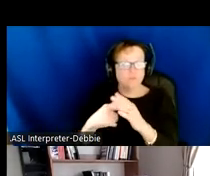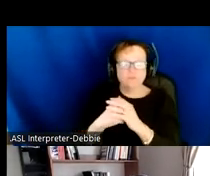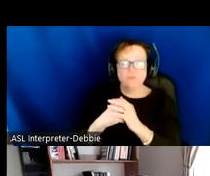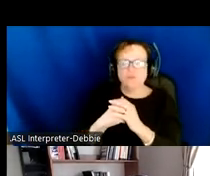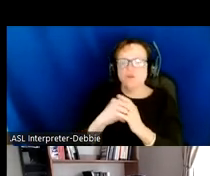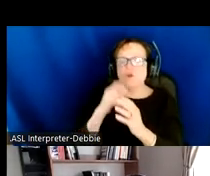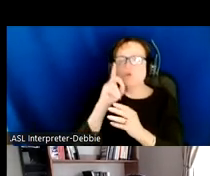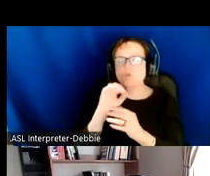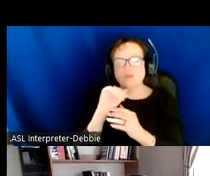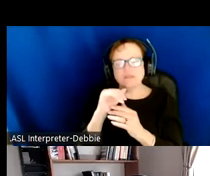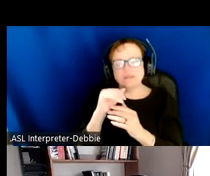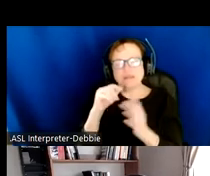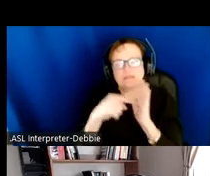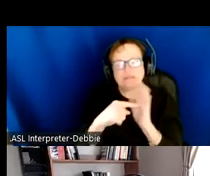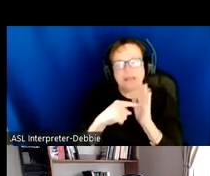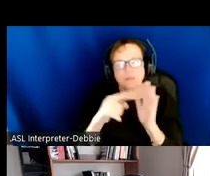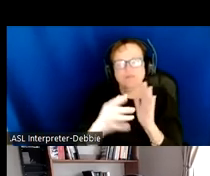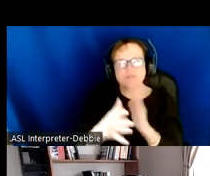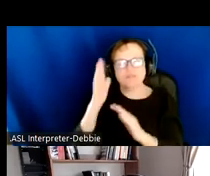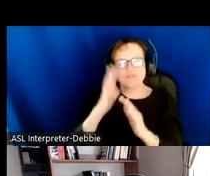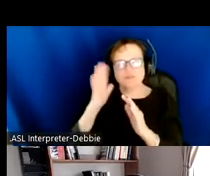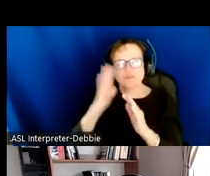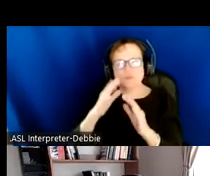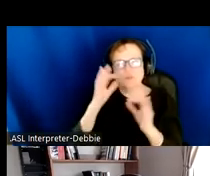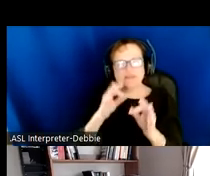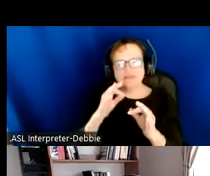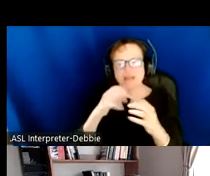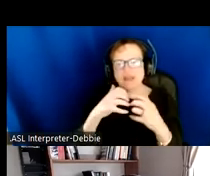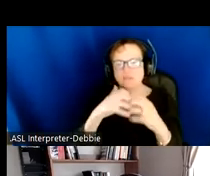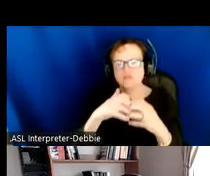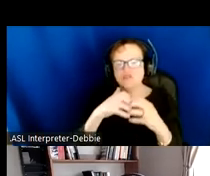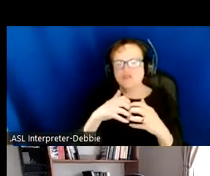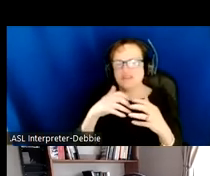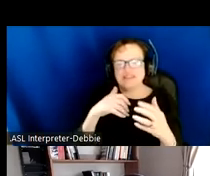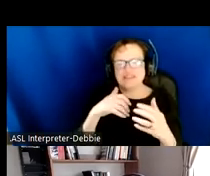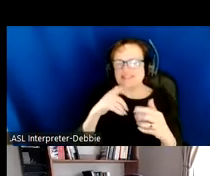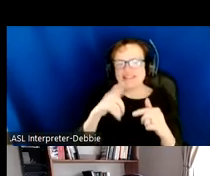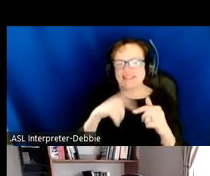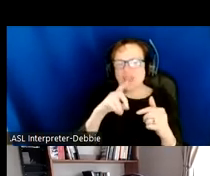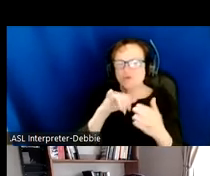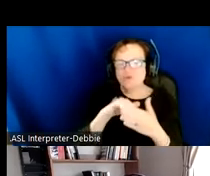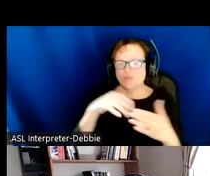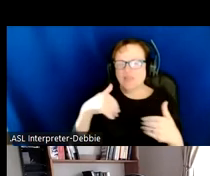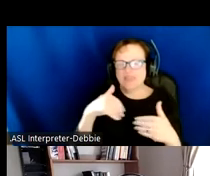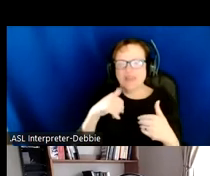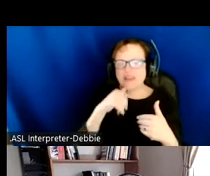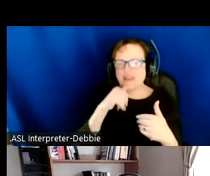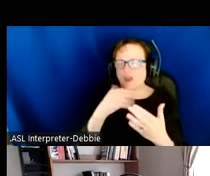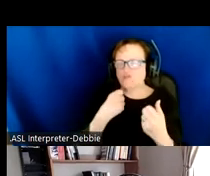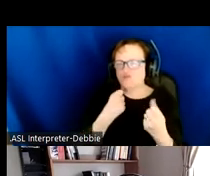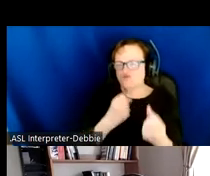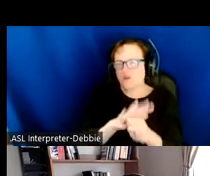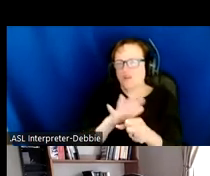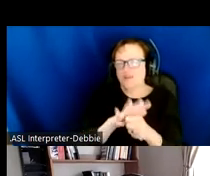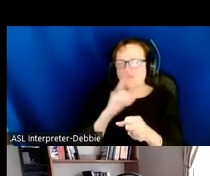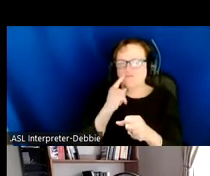did a prototype of this earlier in the project, and we decided that the machine learning was not yet at a state where that was viable for public release, but we're